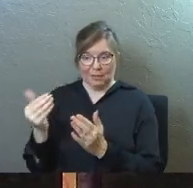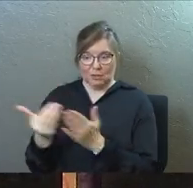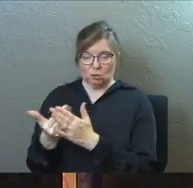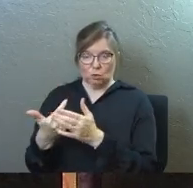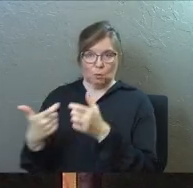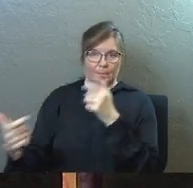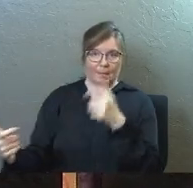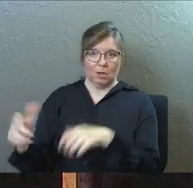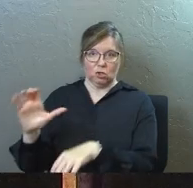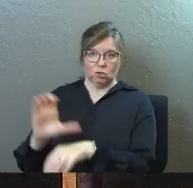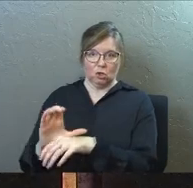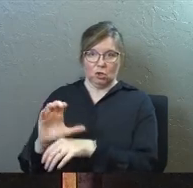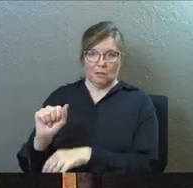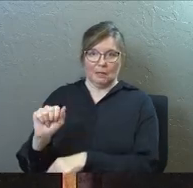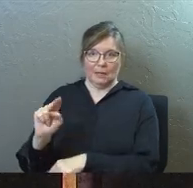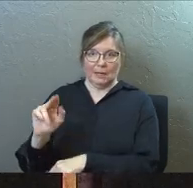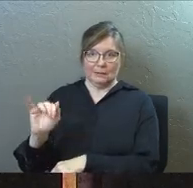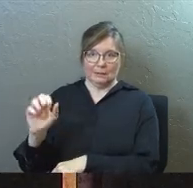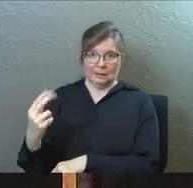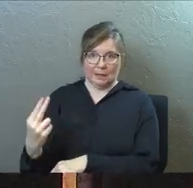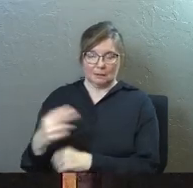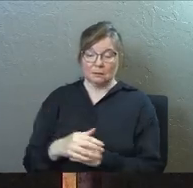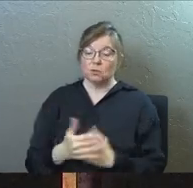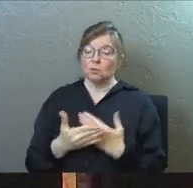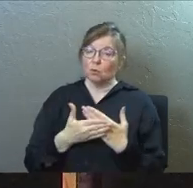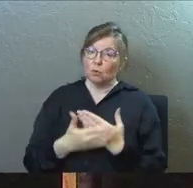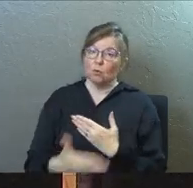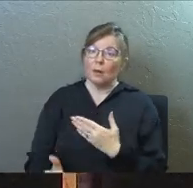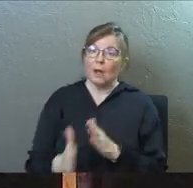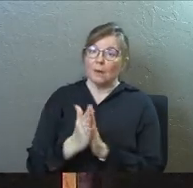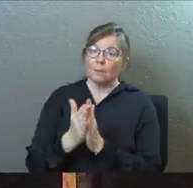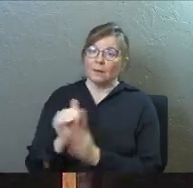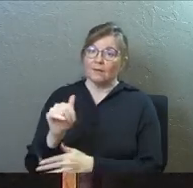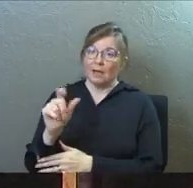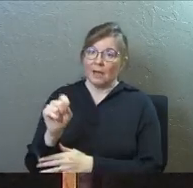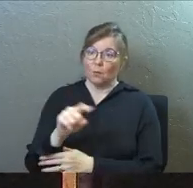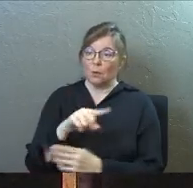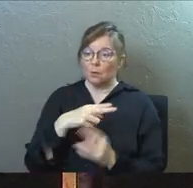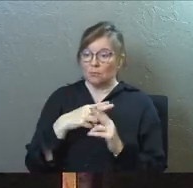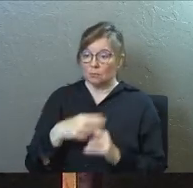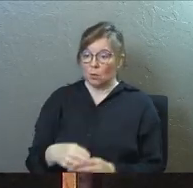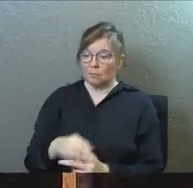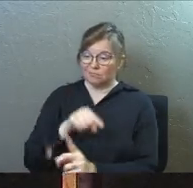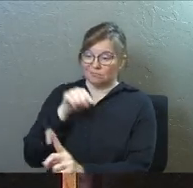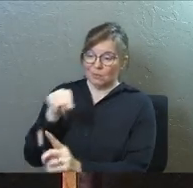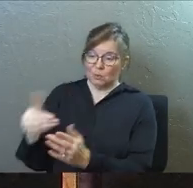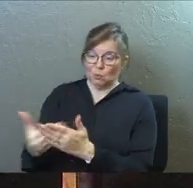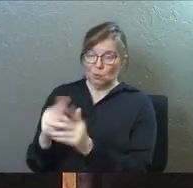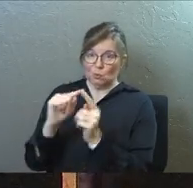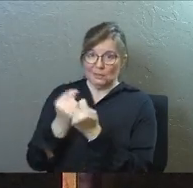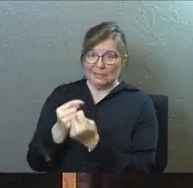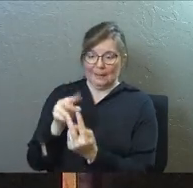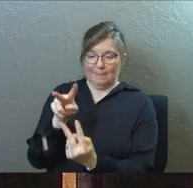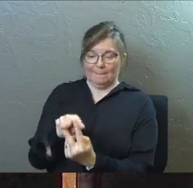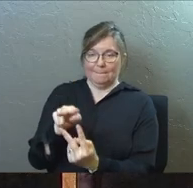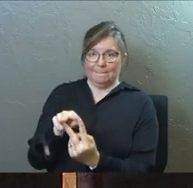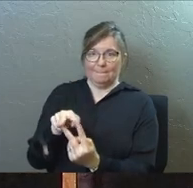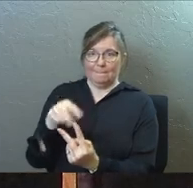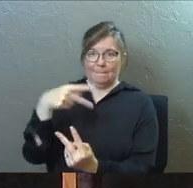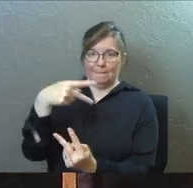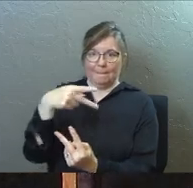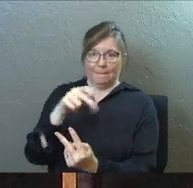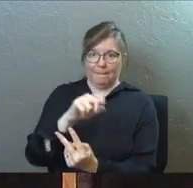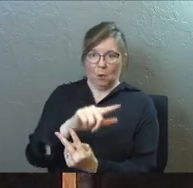and it's massive, the whole rest of the book of Acts, we're going to keep referring to this newly formed team, Paul and Barnabas,